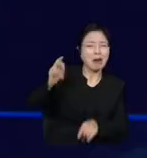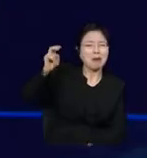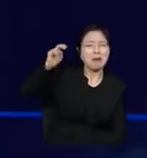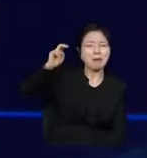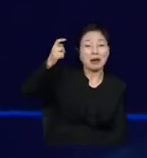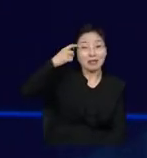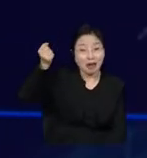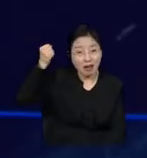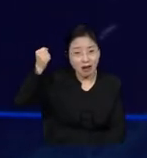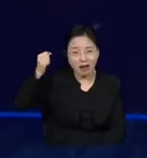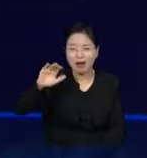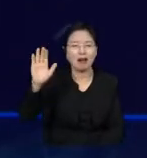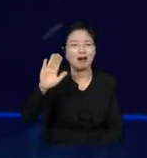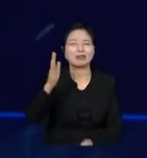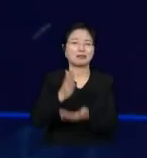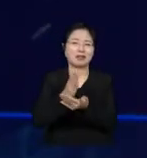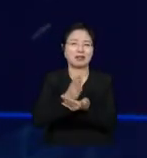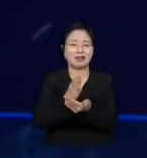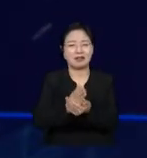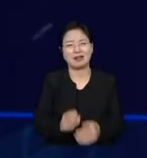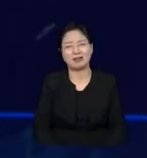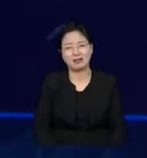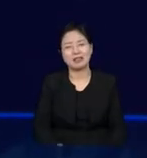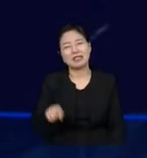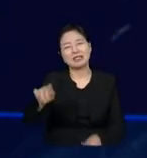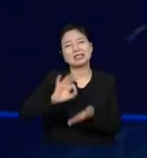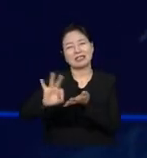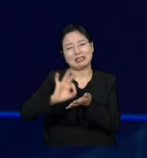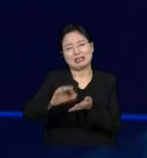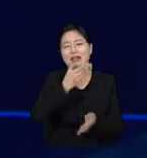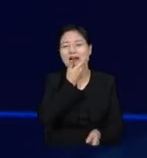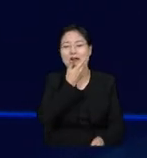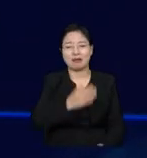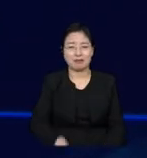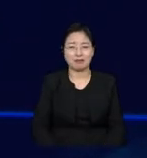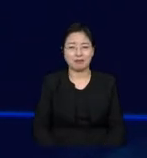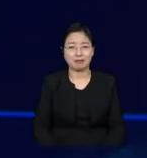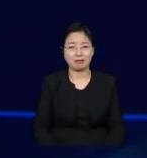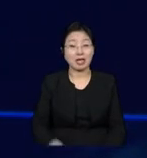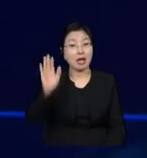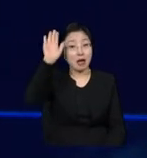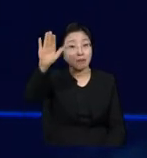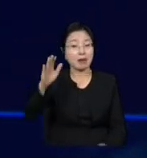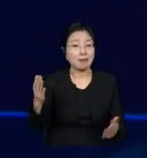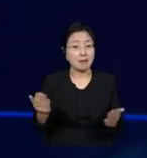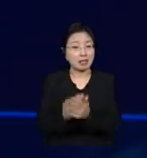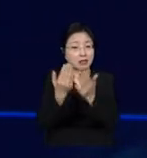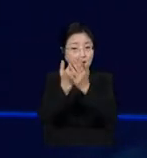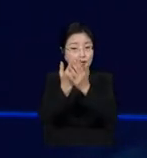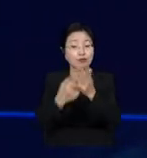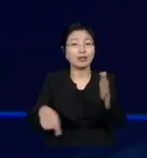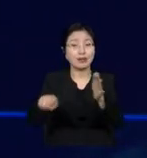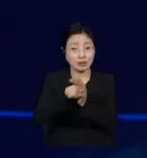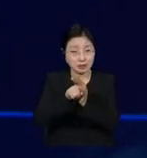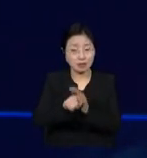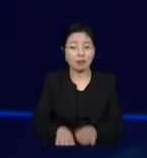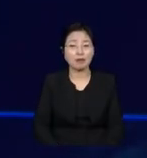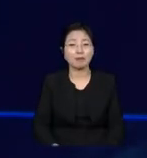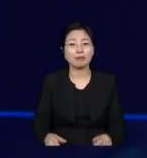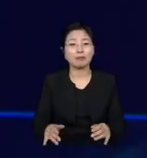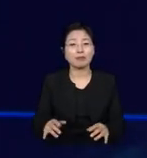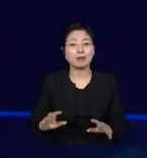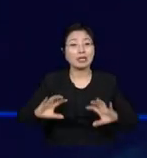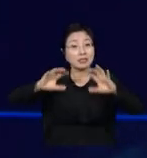So for us to find a sustainable future together and a path forward, not just for us as a race, like I said, the human race,